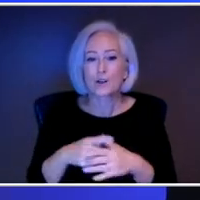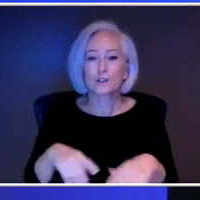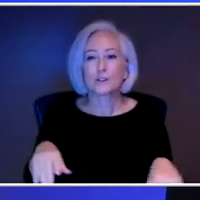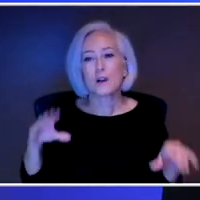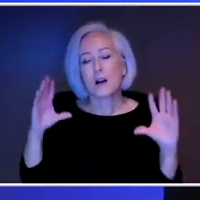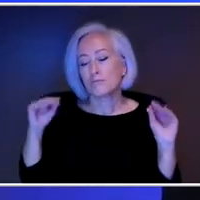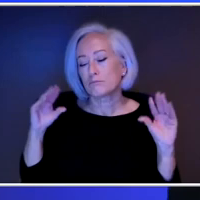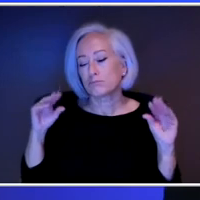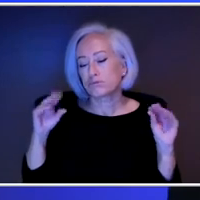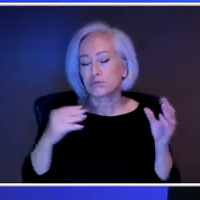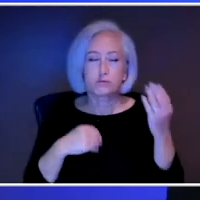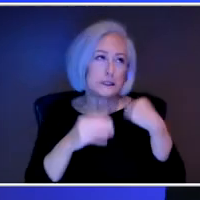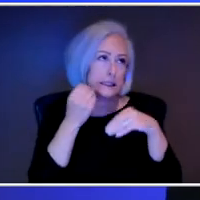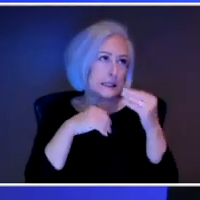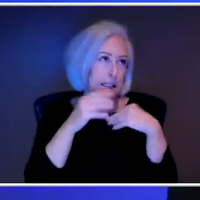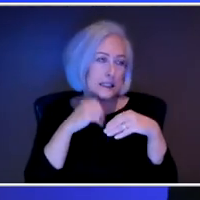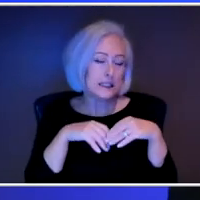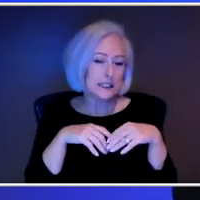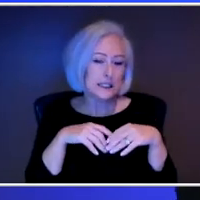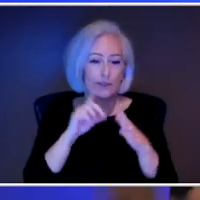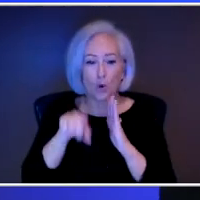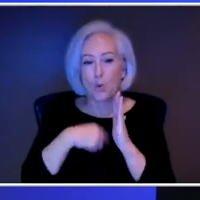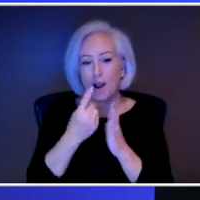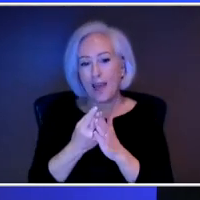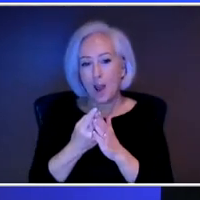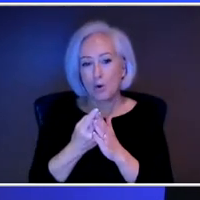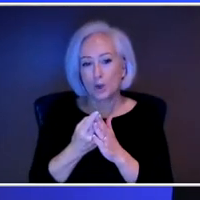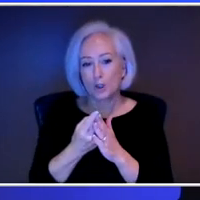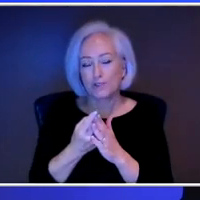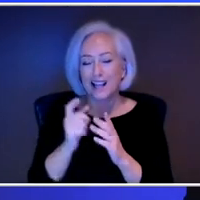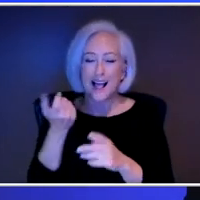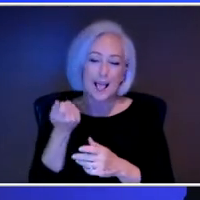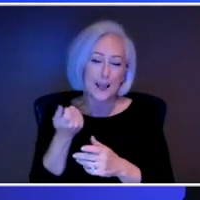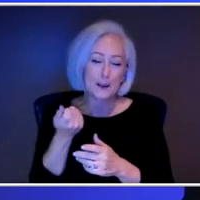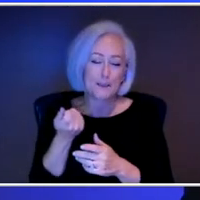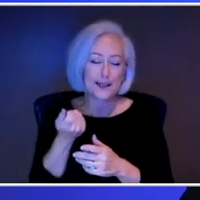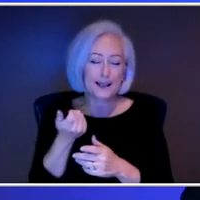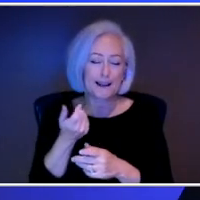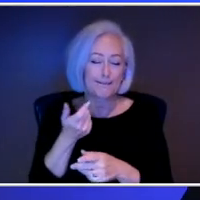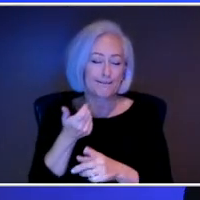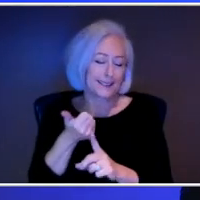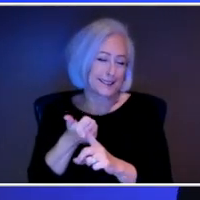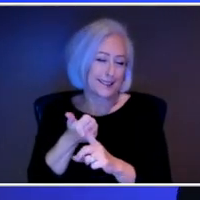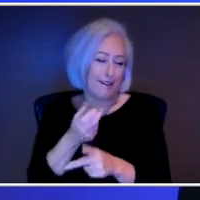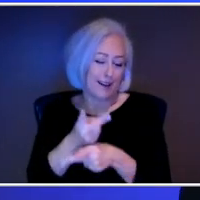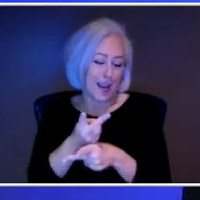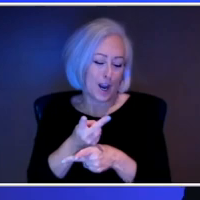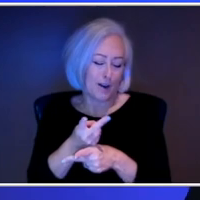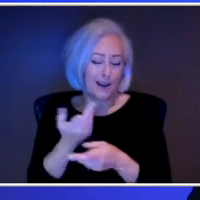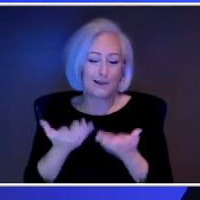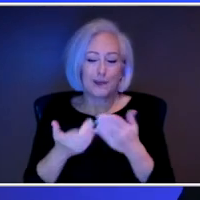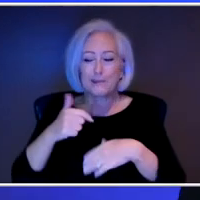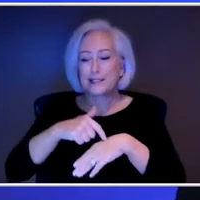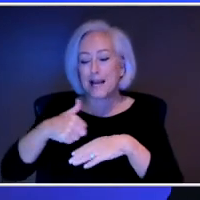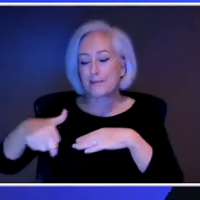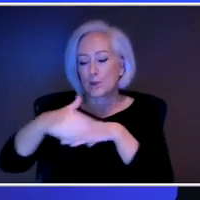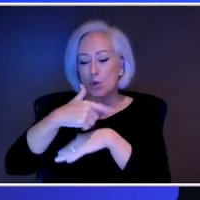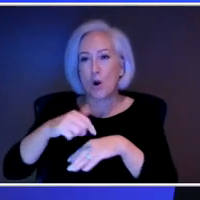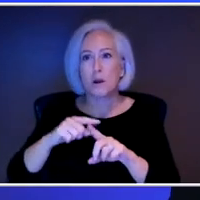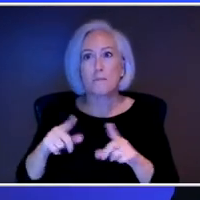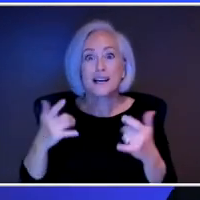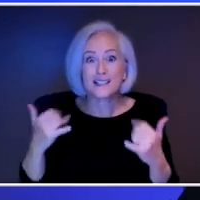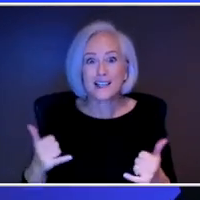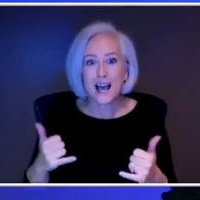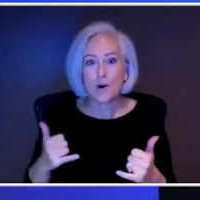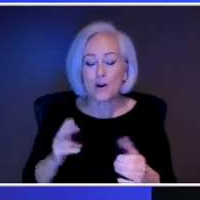eat something, a little bit of self care in that maybe go for a walk downtime. Yeah. Now we've got you've got to be on this meeting at lunch because, you